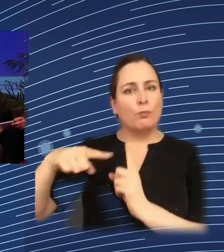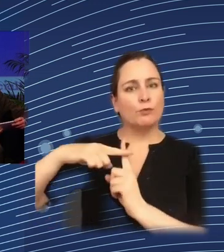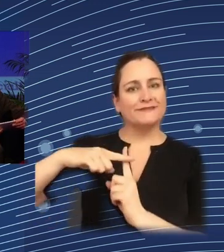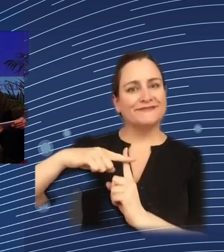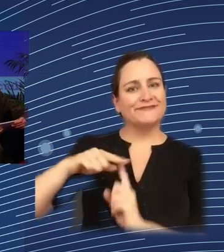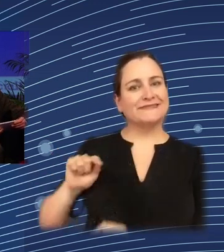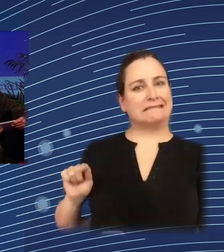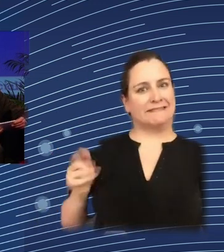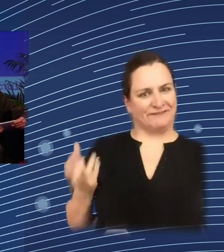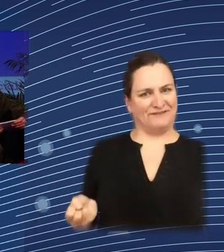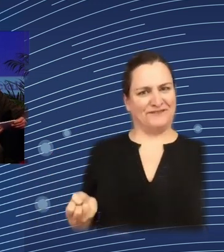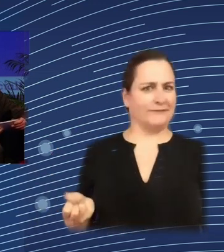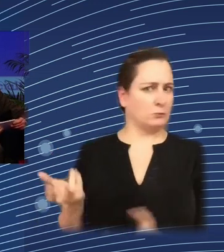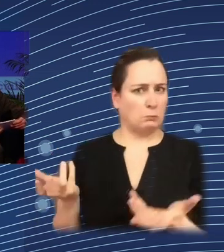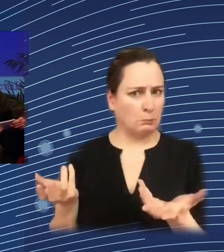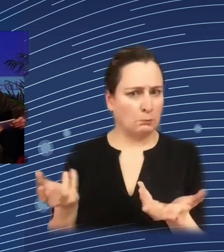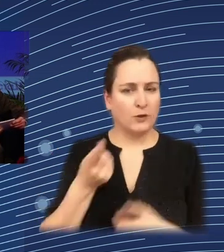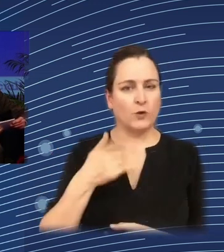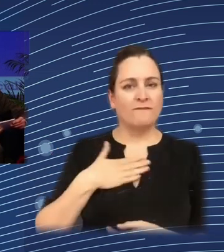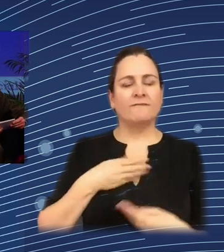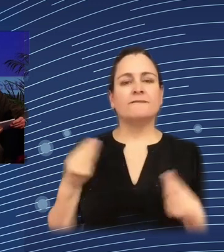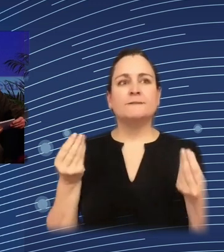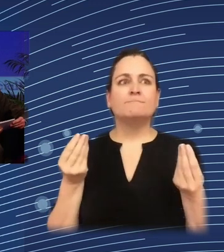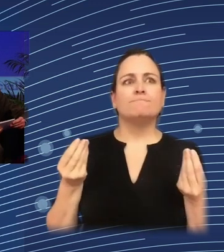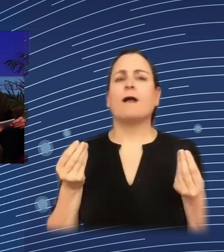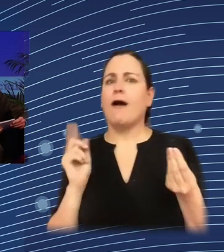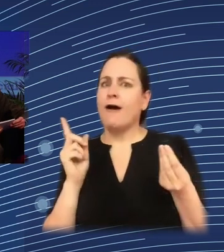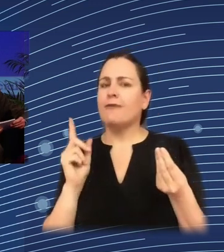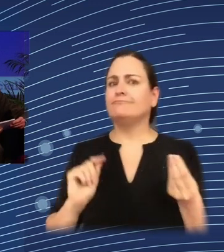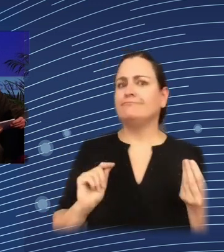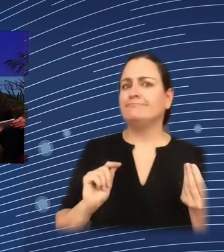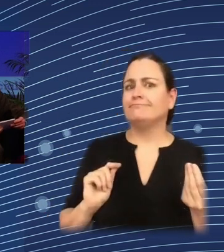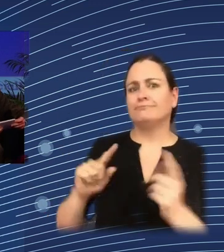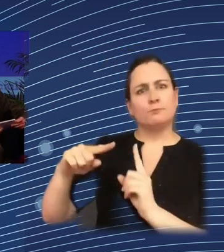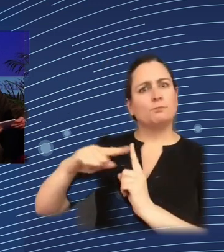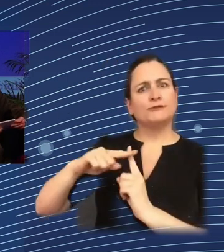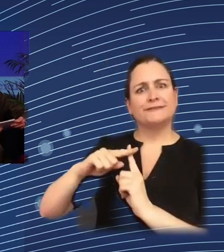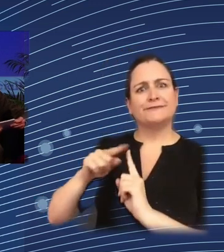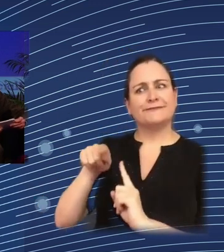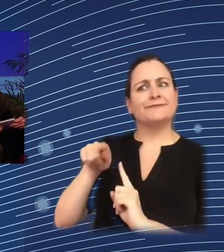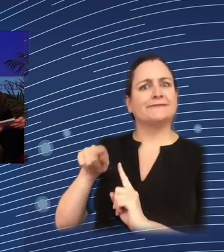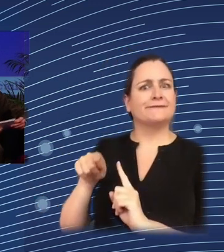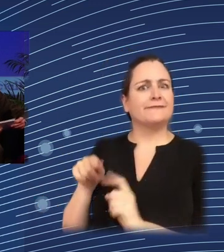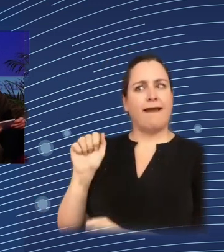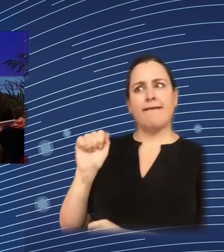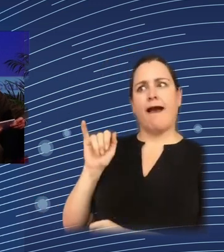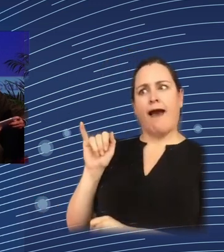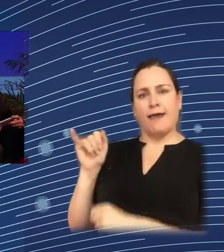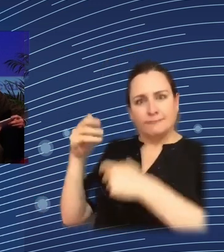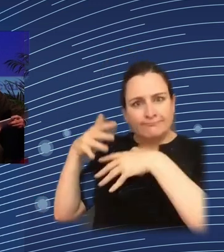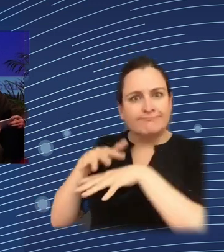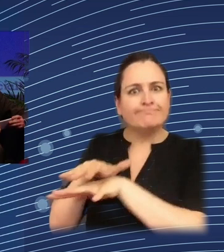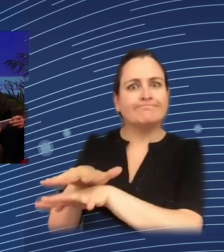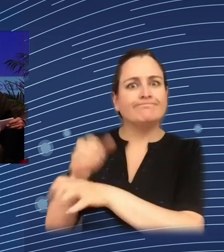and AI at the workplace what are the good things that this can bring and we hope that once you